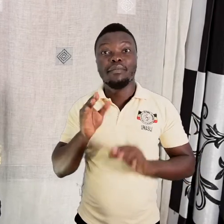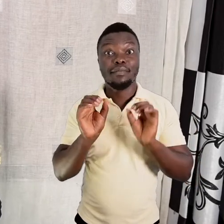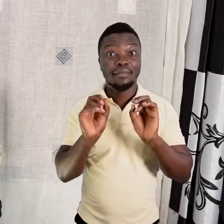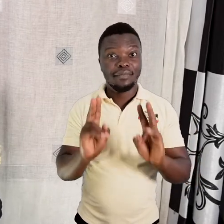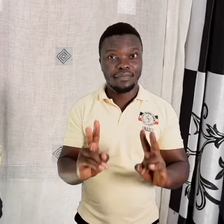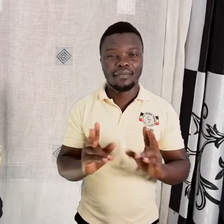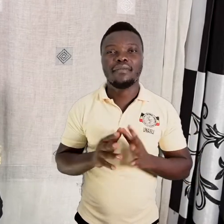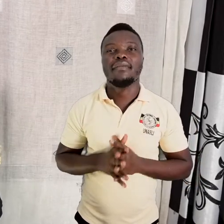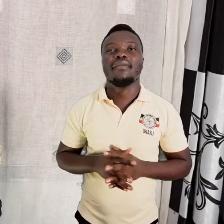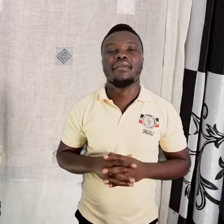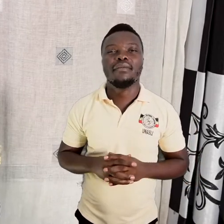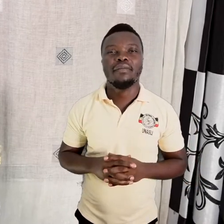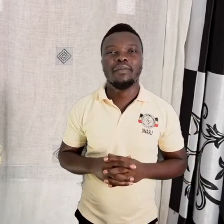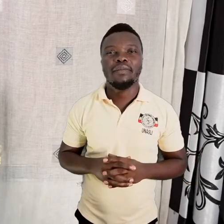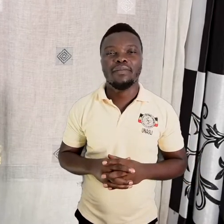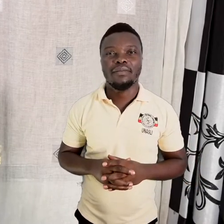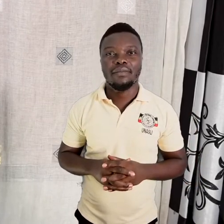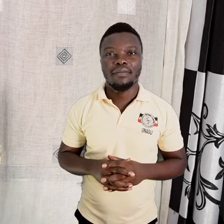Okay.